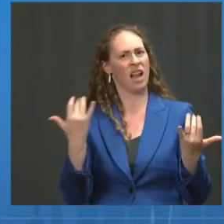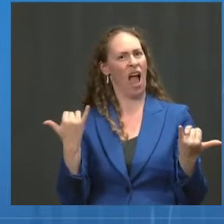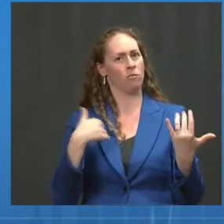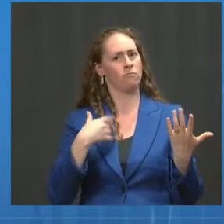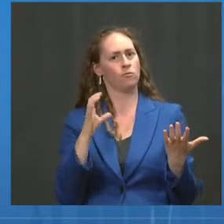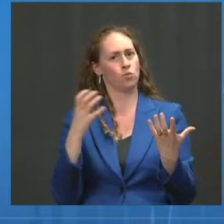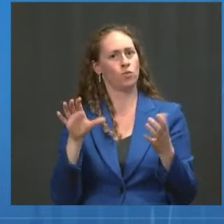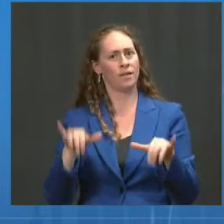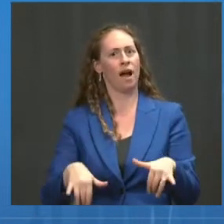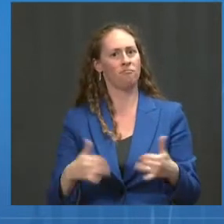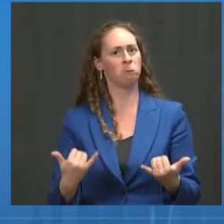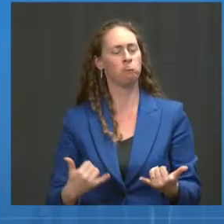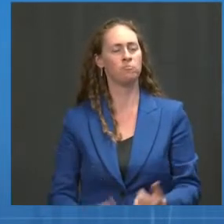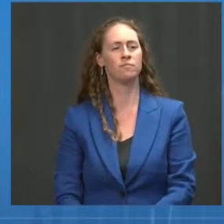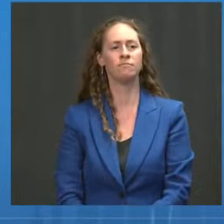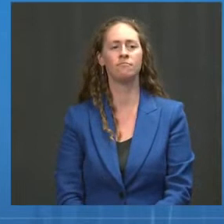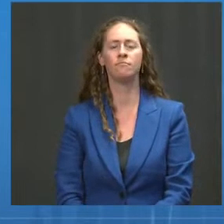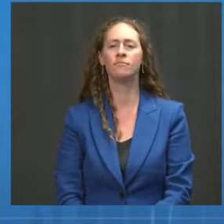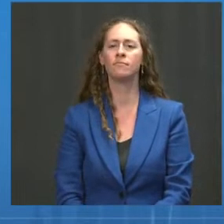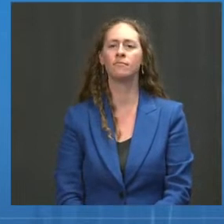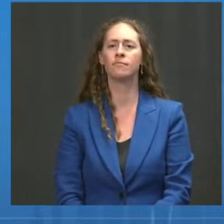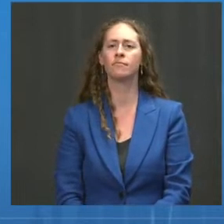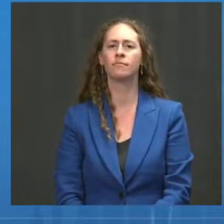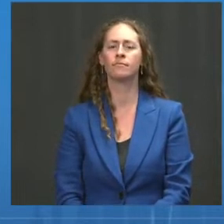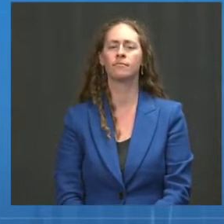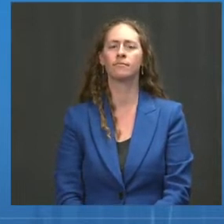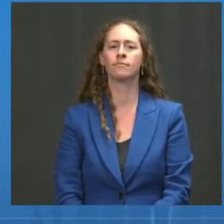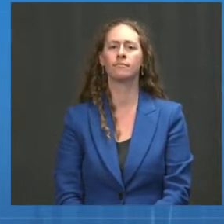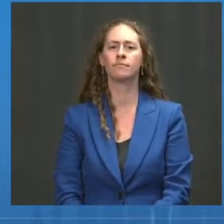Last question. Let's go to Shannon Pettypiece at NBC.